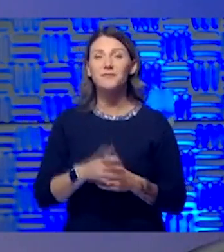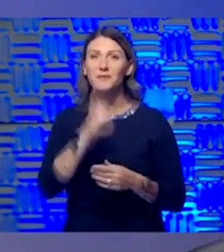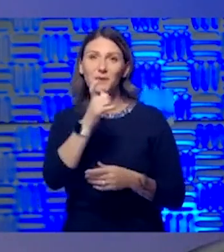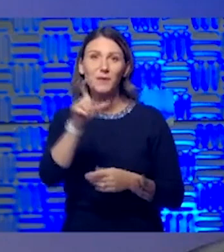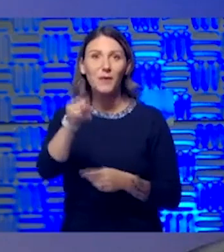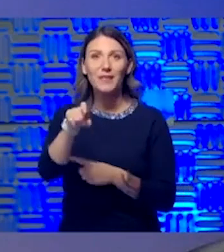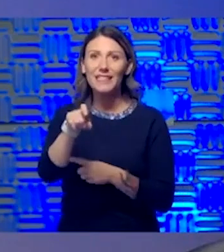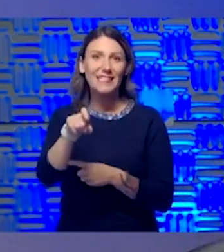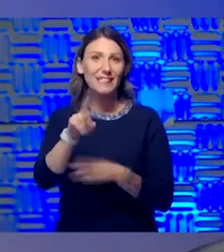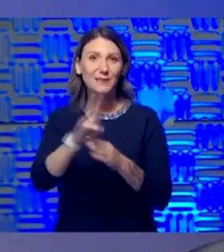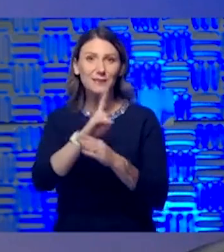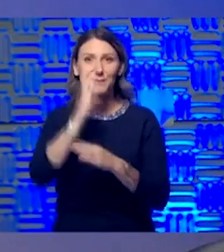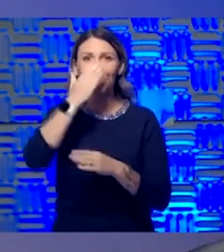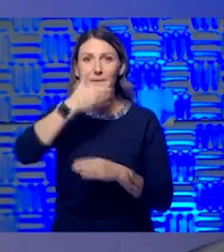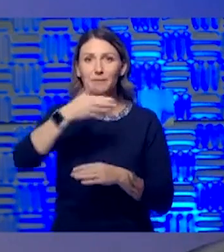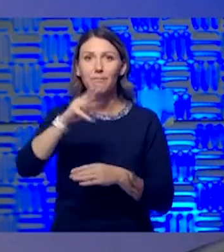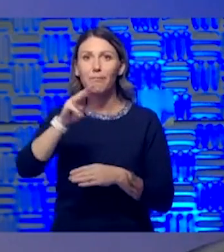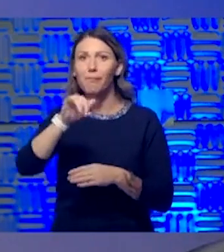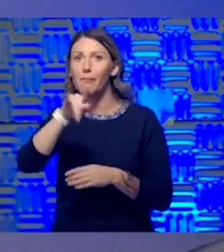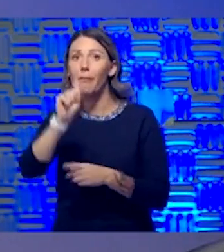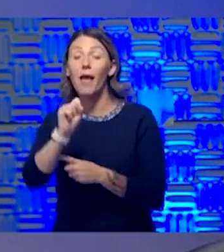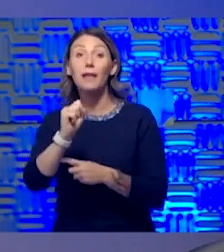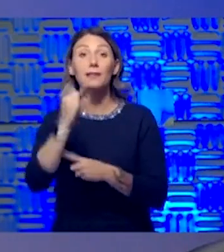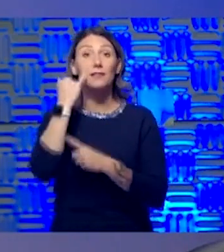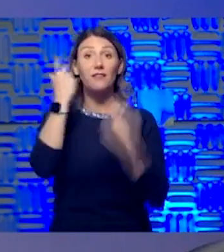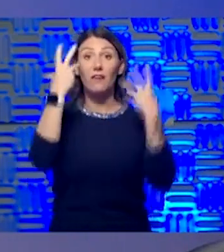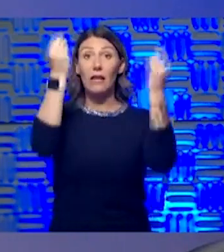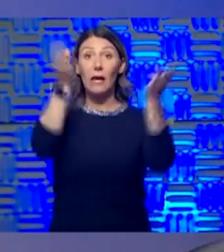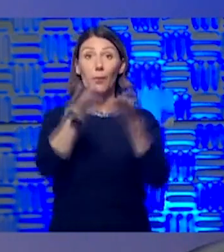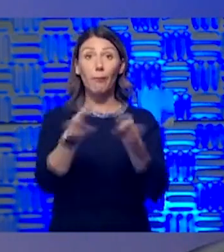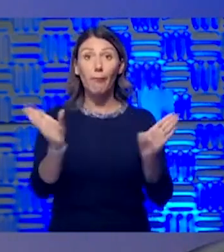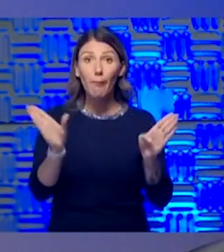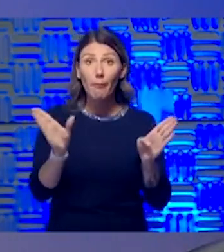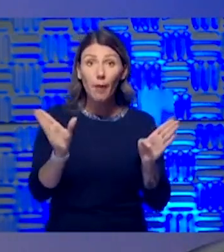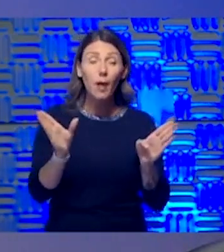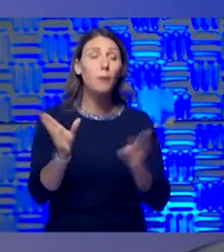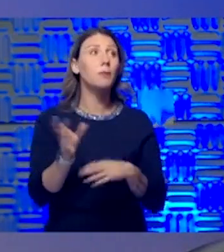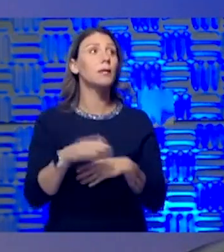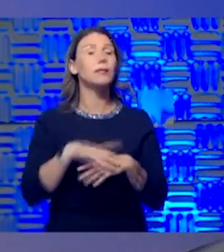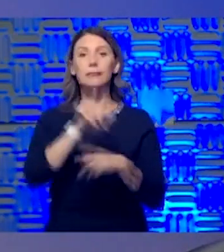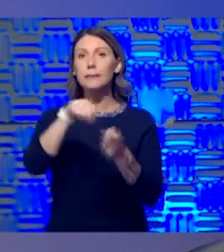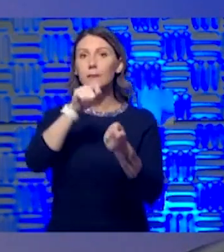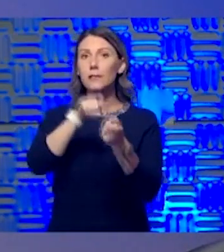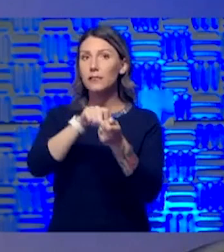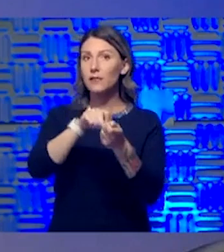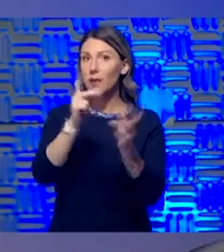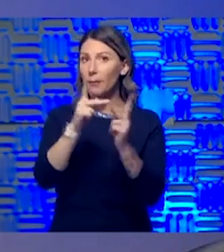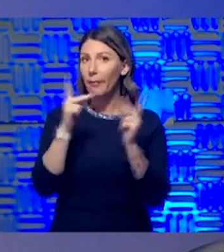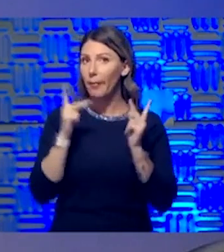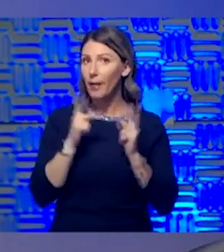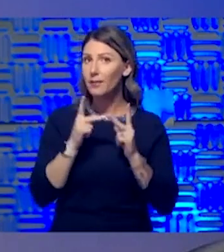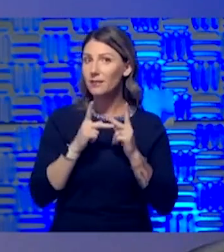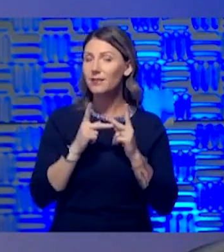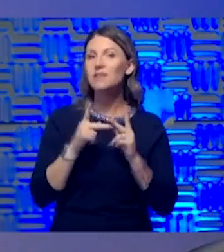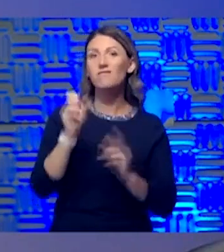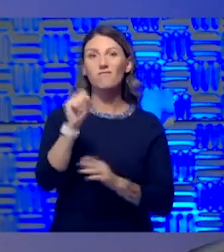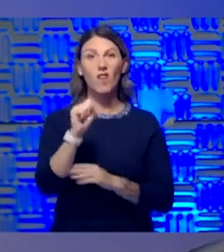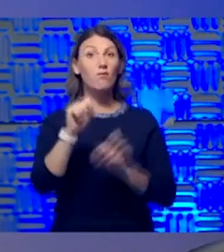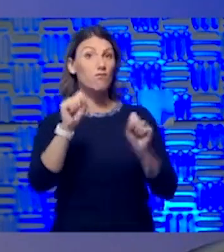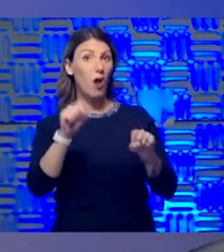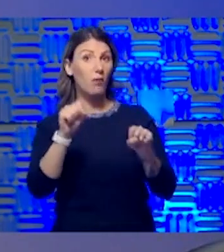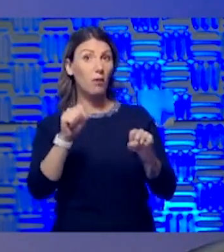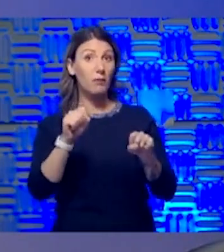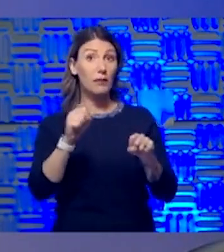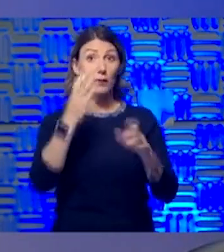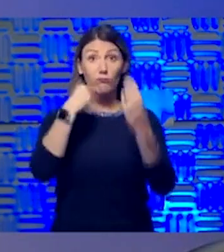necessarily need to wear the face mask. If you're out in public, if you're in certain places, then probably if you're at the grocery